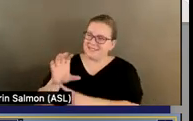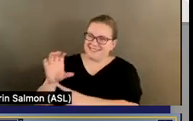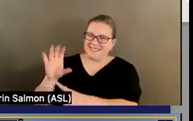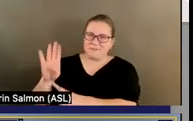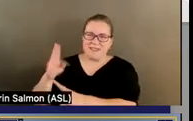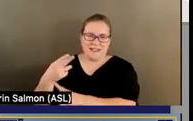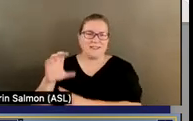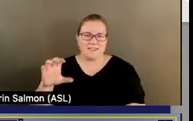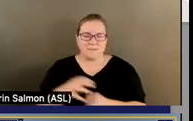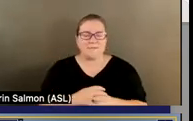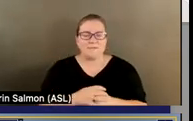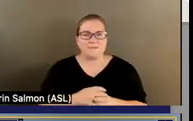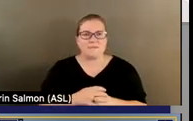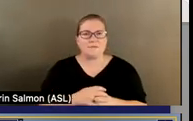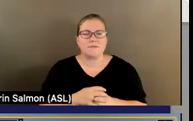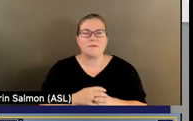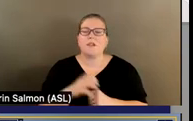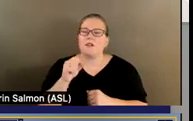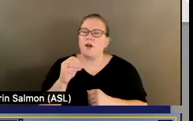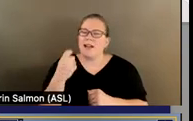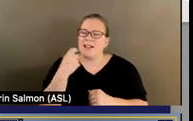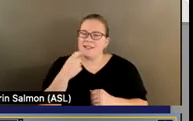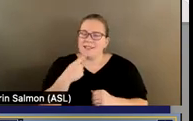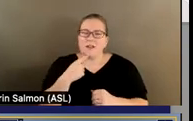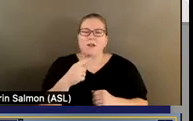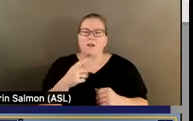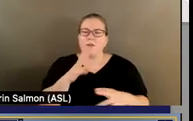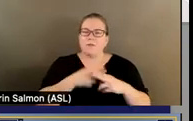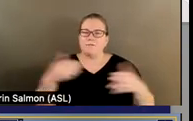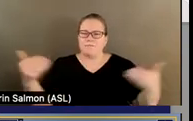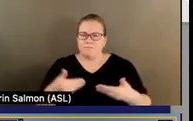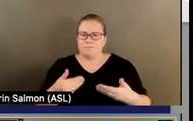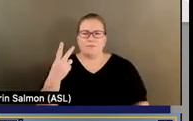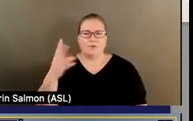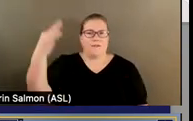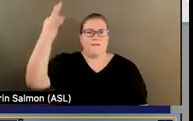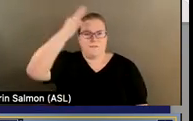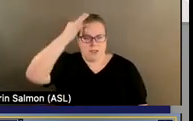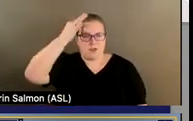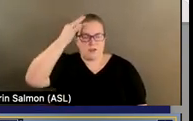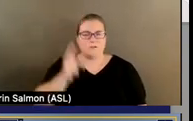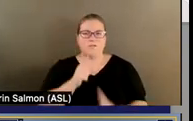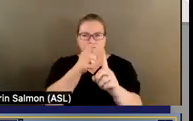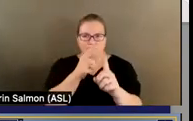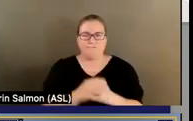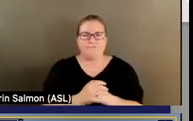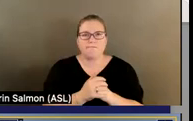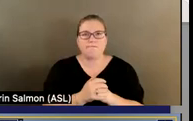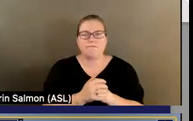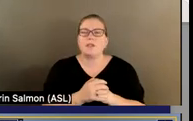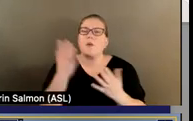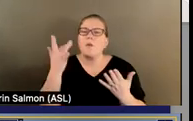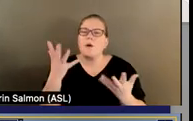I referenced that we were going to be introducing these two very large federal initiatives. The reason why we want to talk about